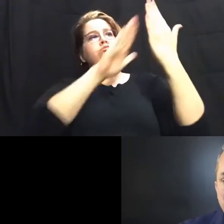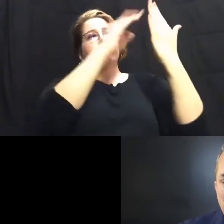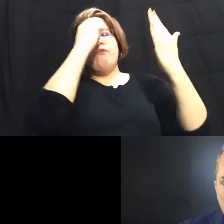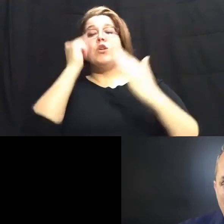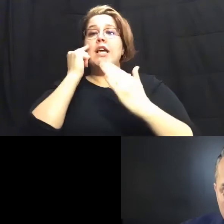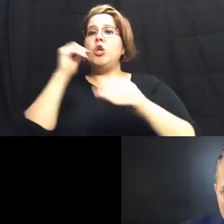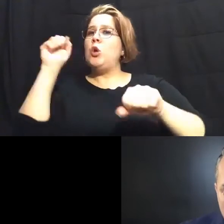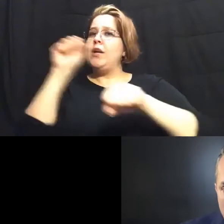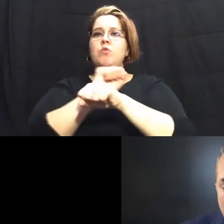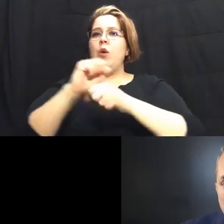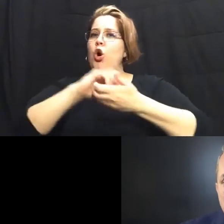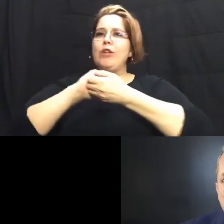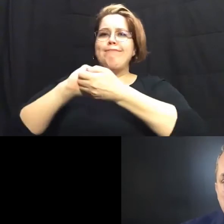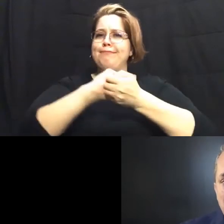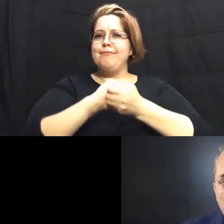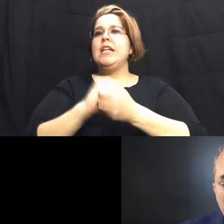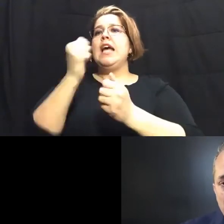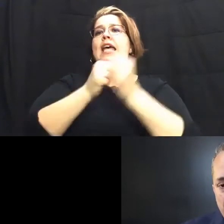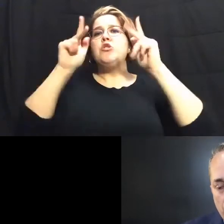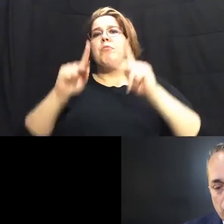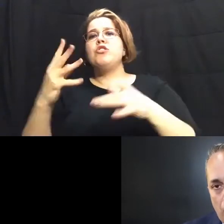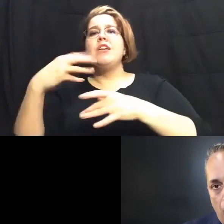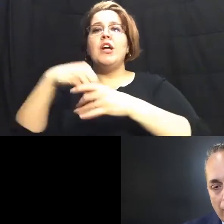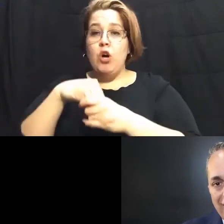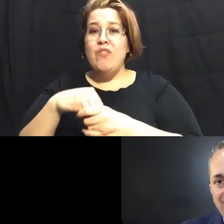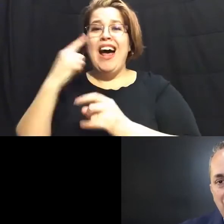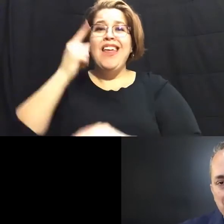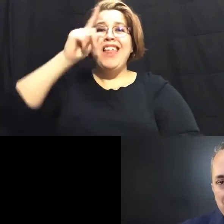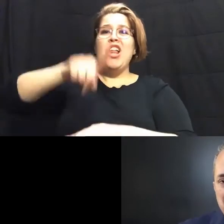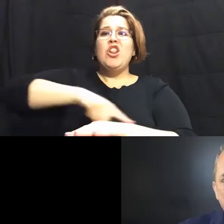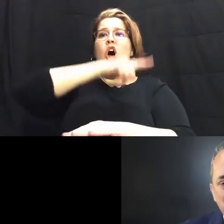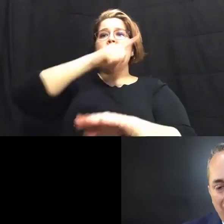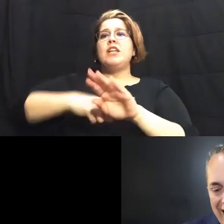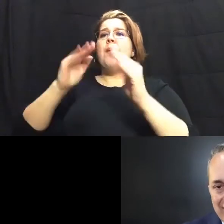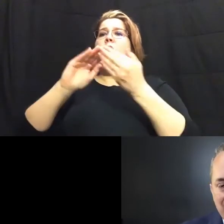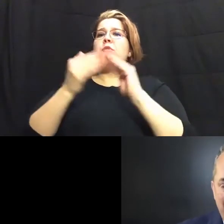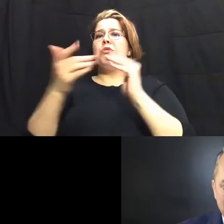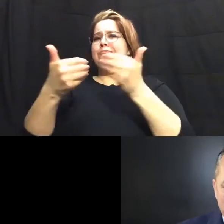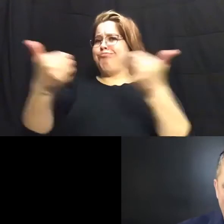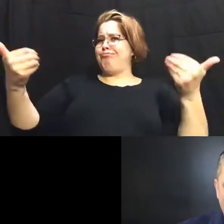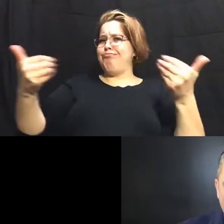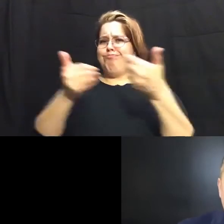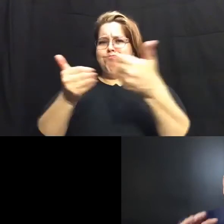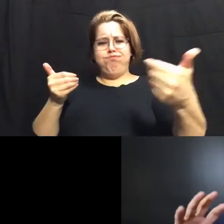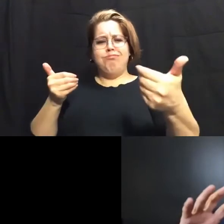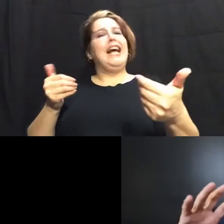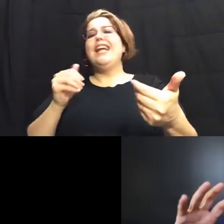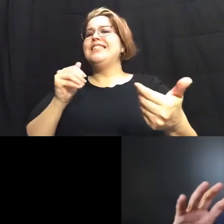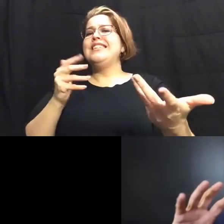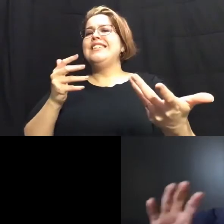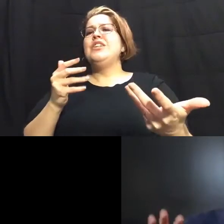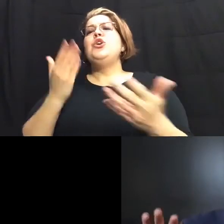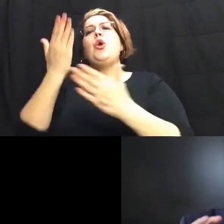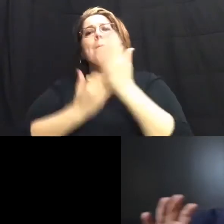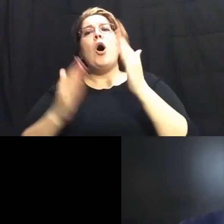working together everybody having a seat at the table i think for far too long our community's been divided and it hasn't had you know parts of our